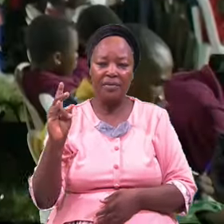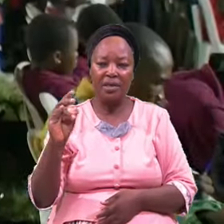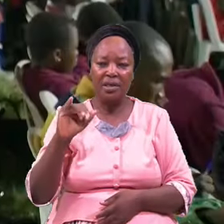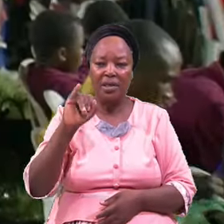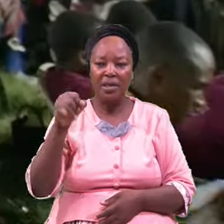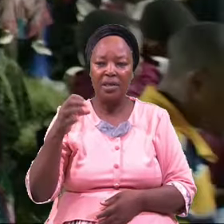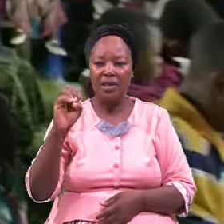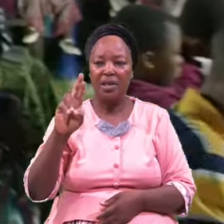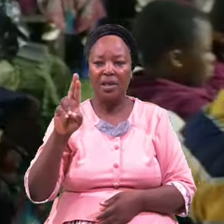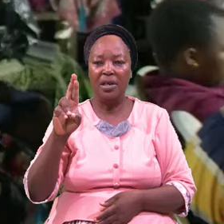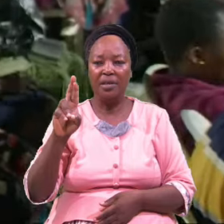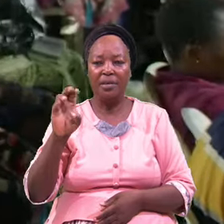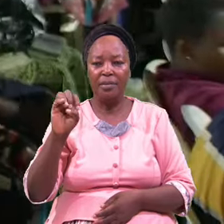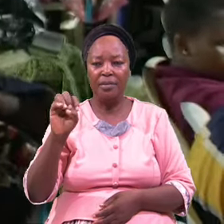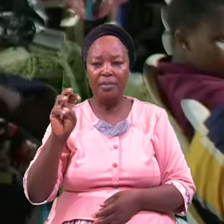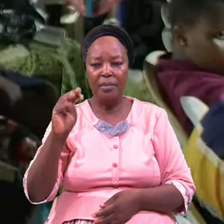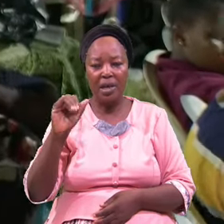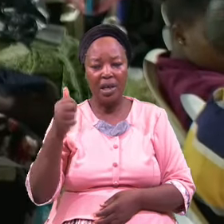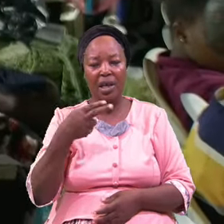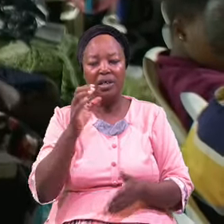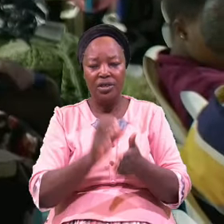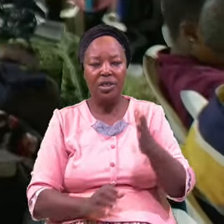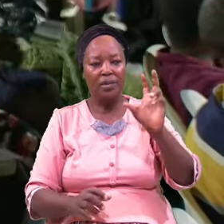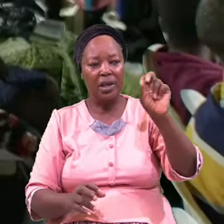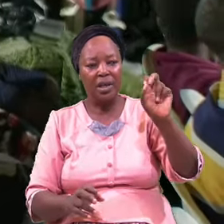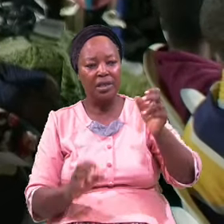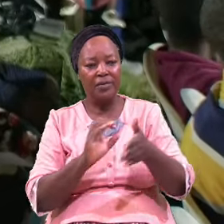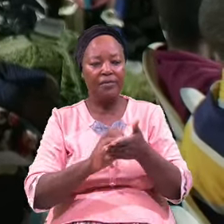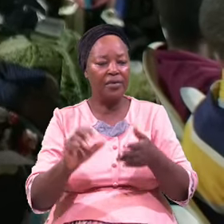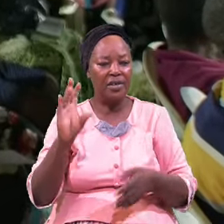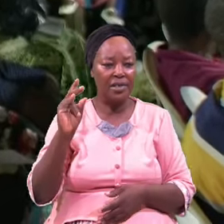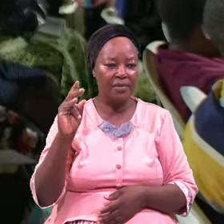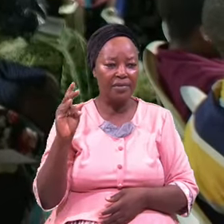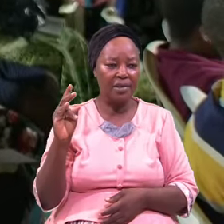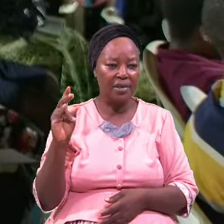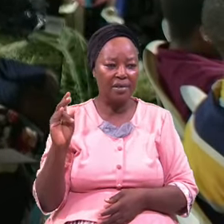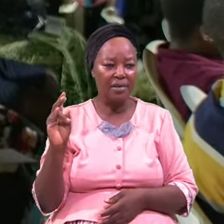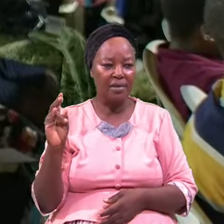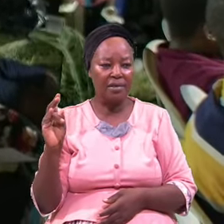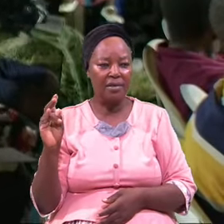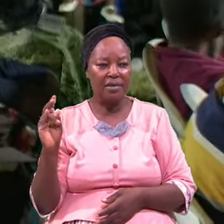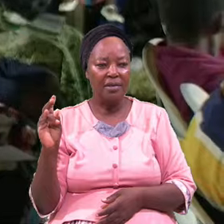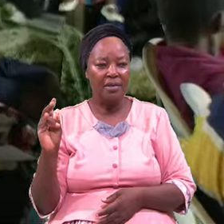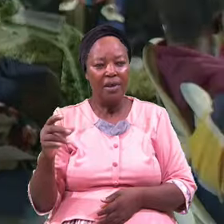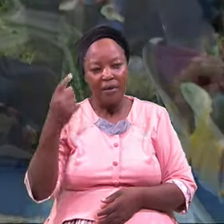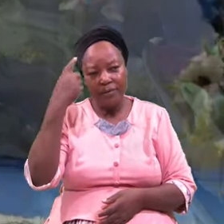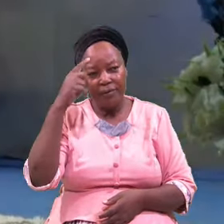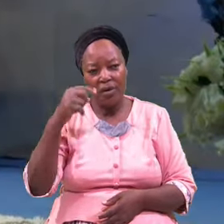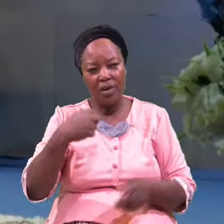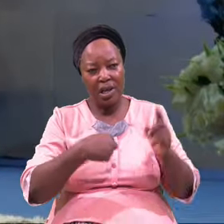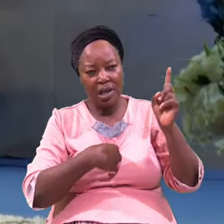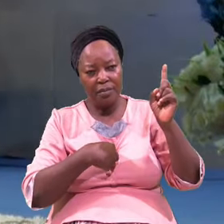Jeremiah Chapter 30 Verse 17 For I Will